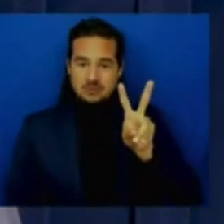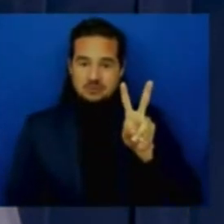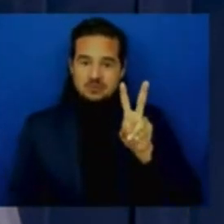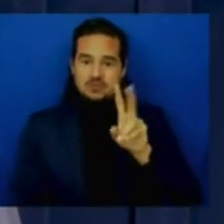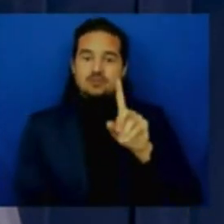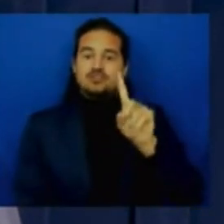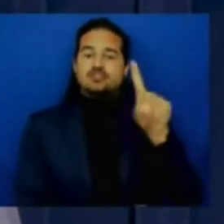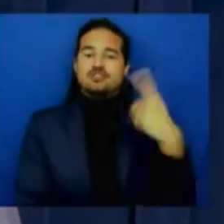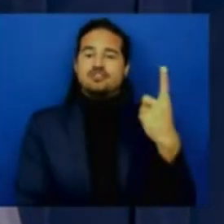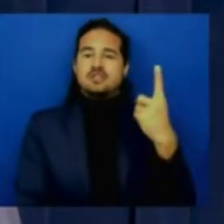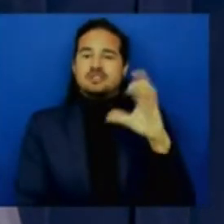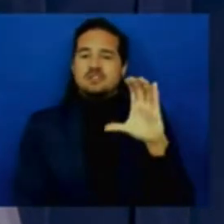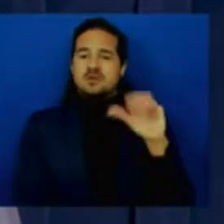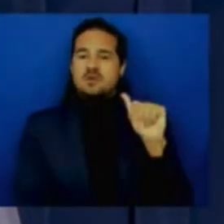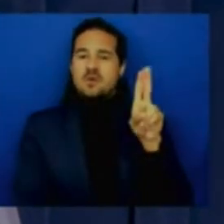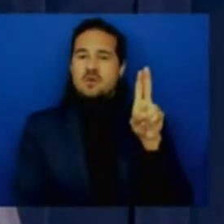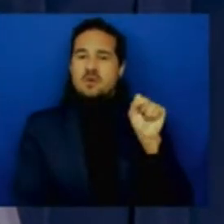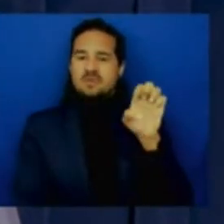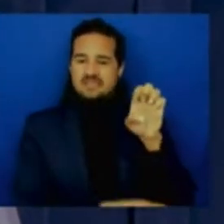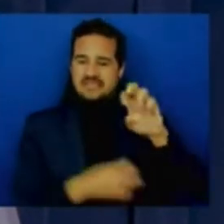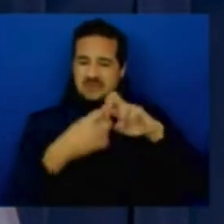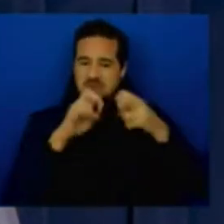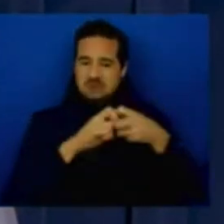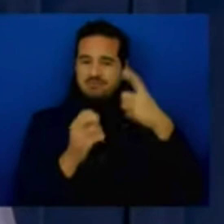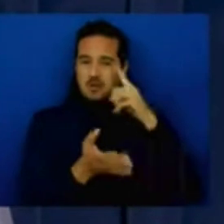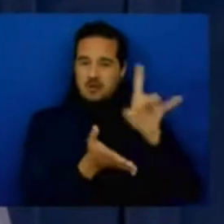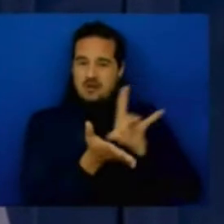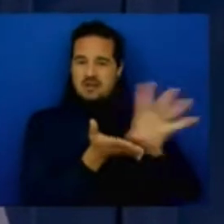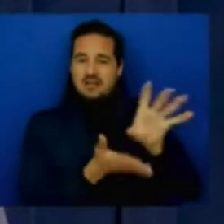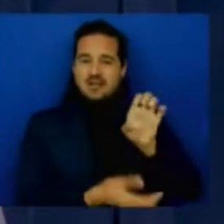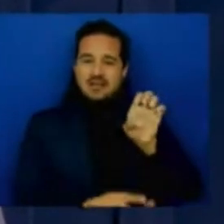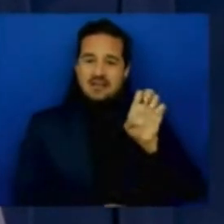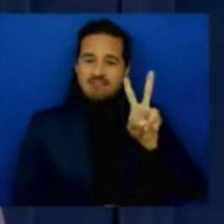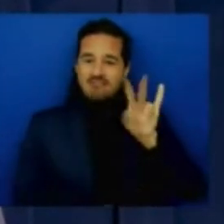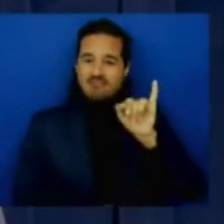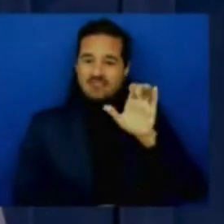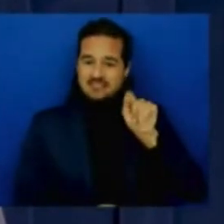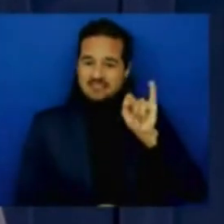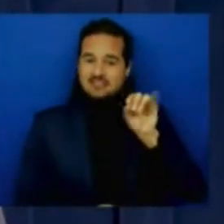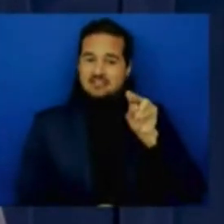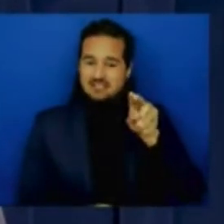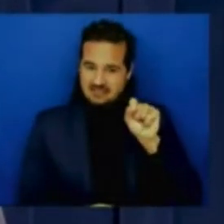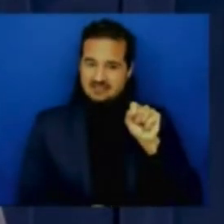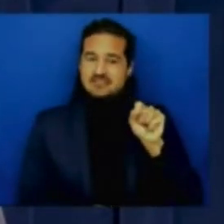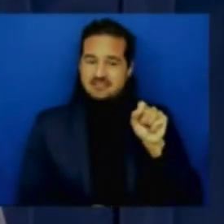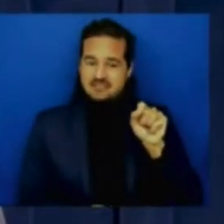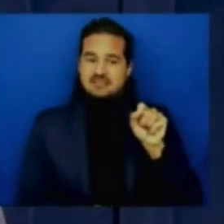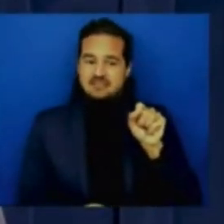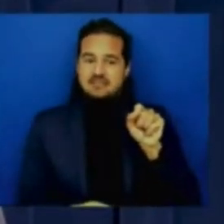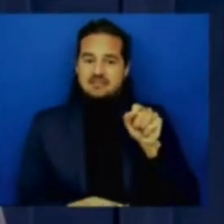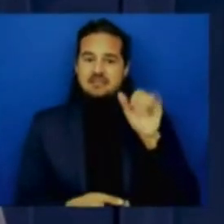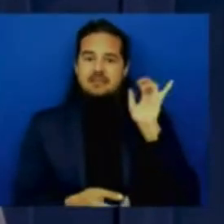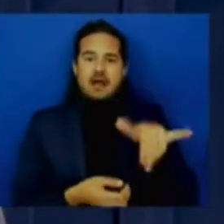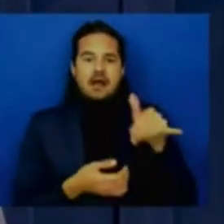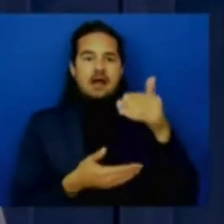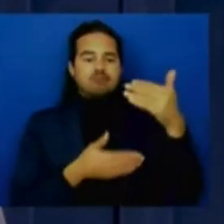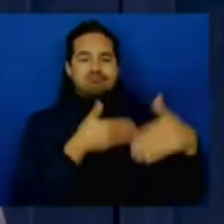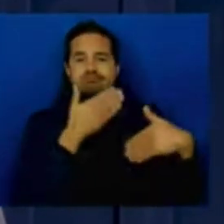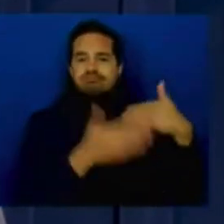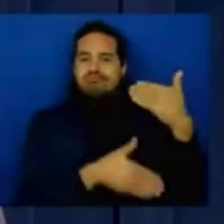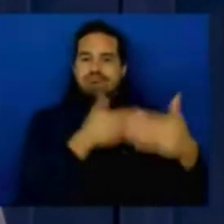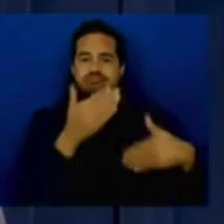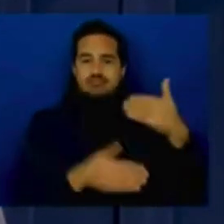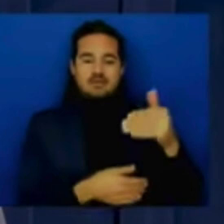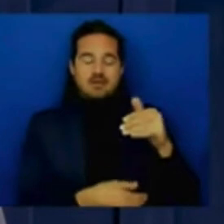did it last year together working together in 3088 we're now building on 3088 the nation's strongest